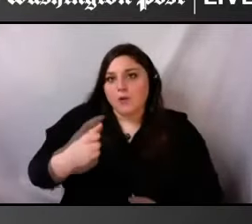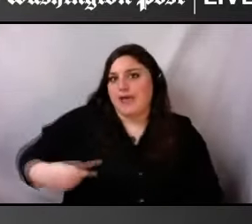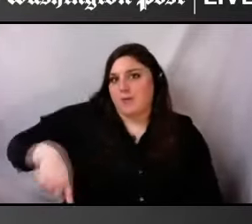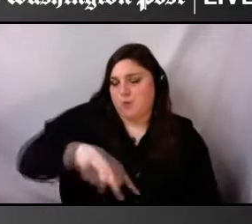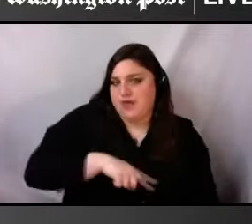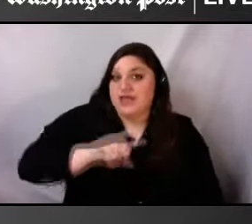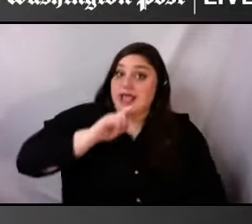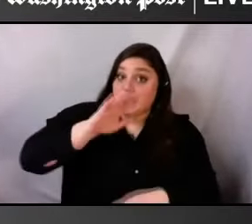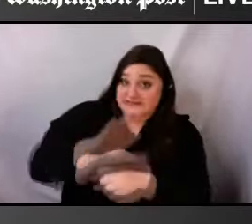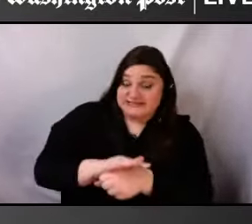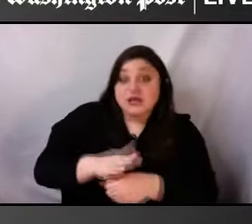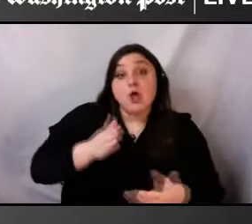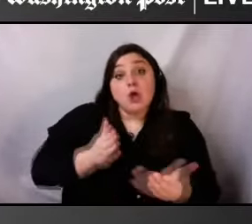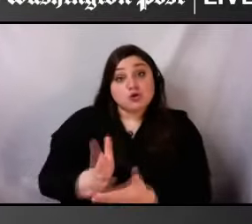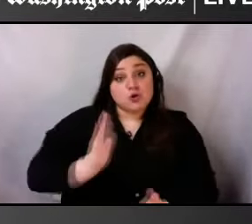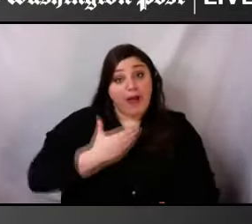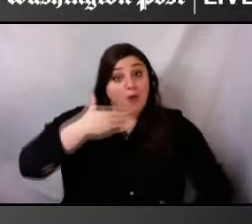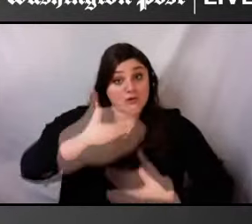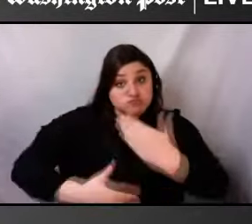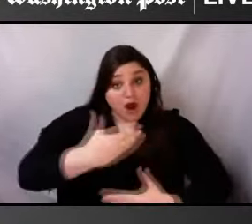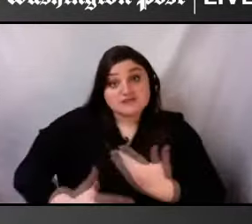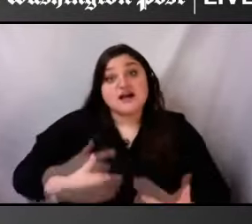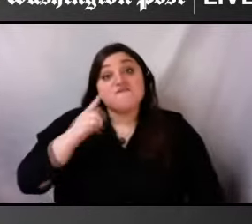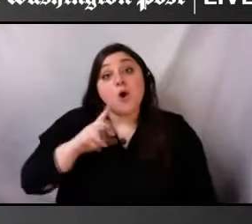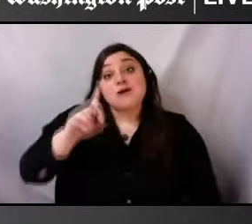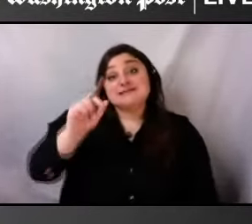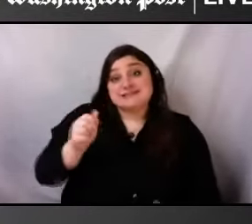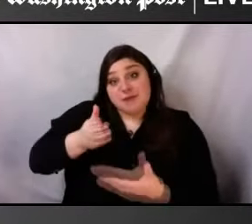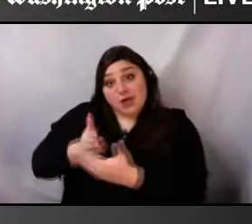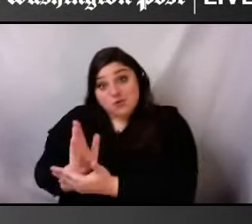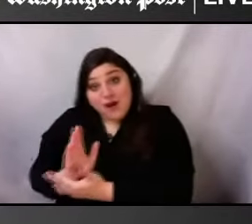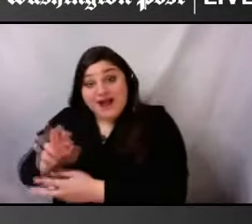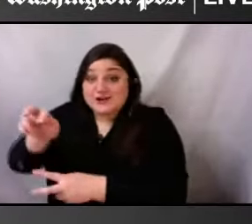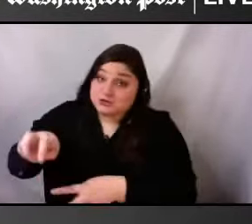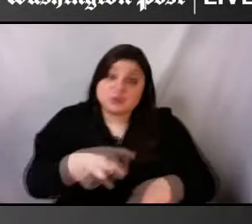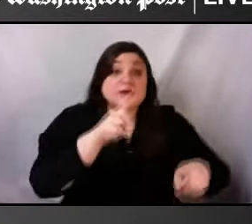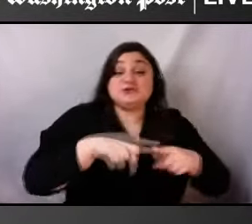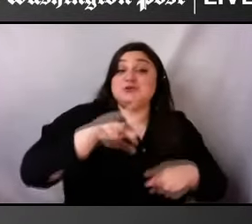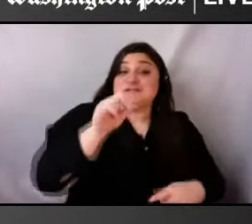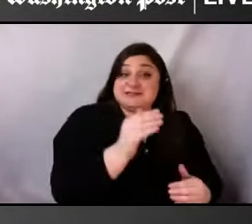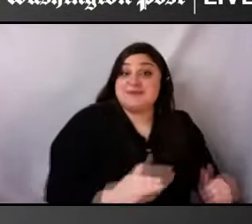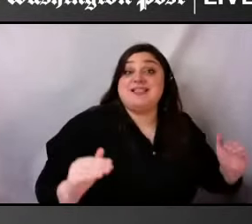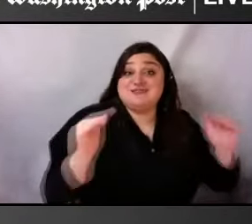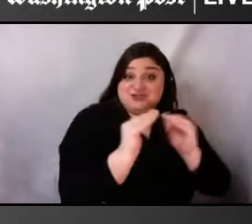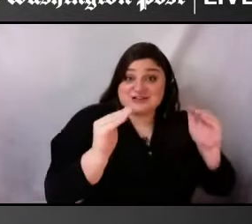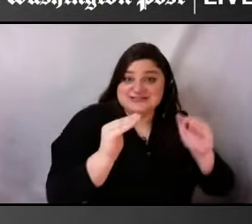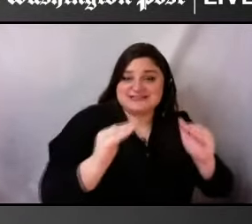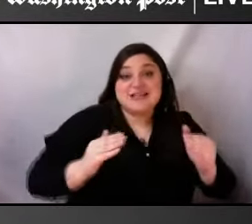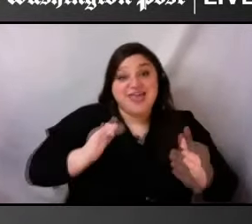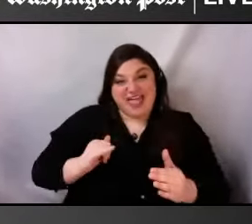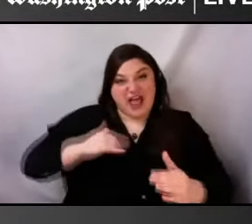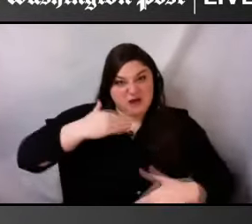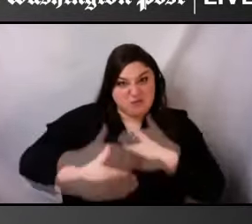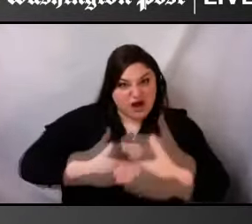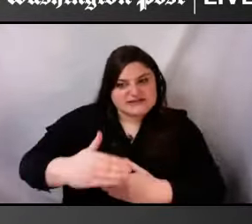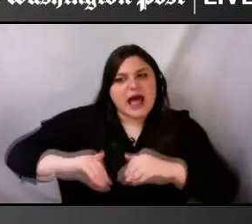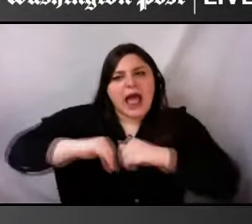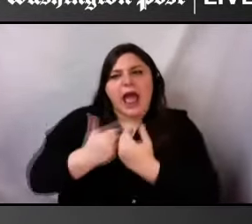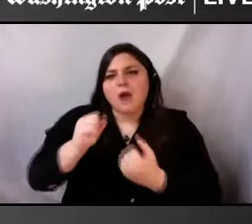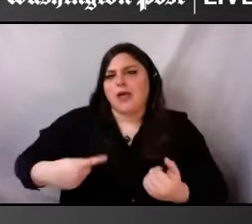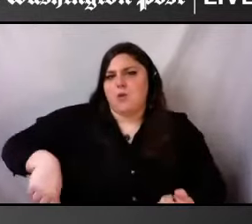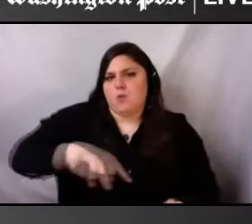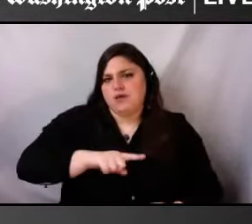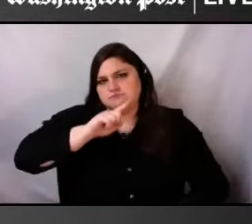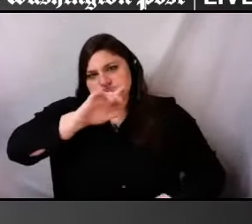disability rights to disability justice, uh, ensuring that, that we are truly creating a just and verdant